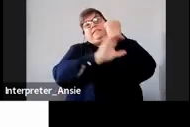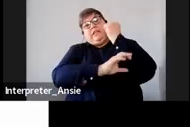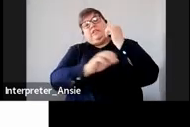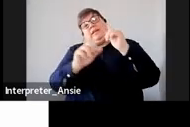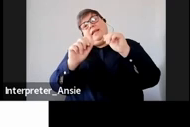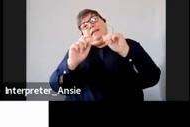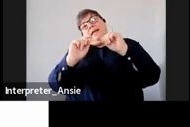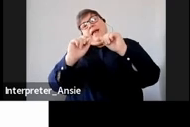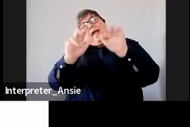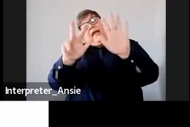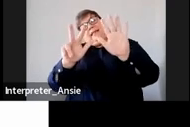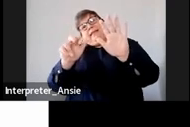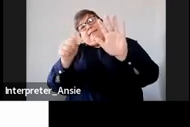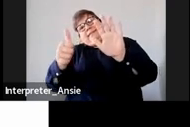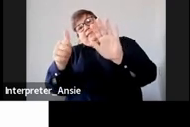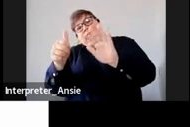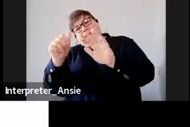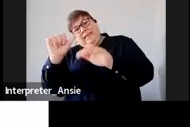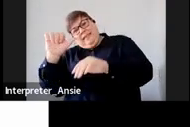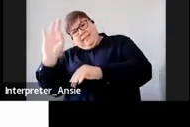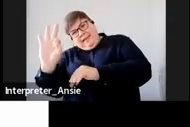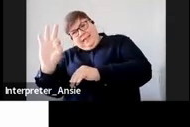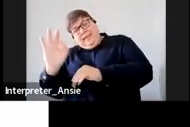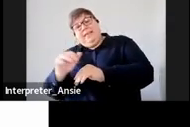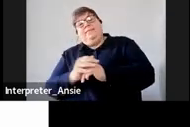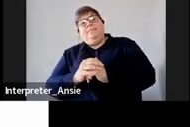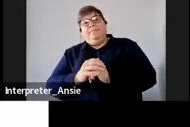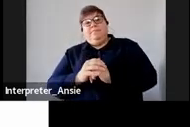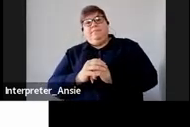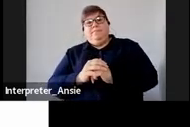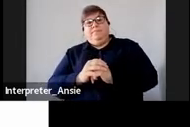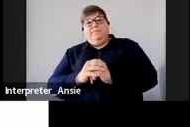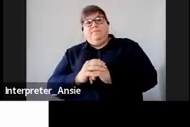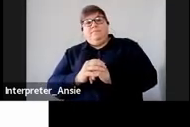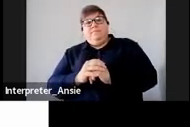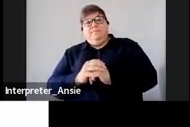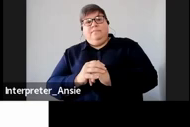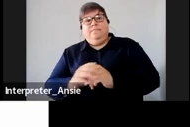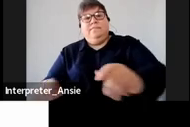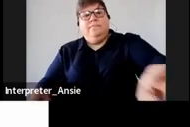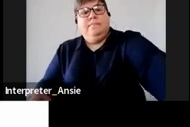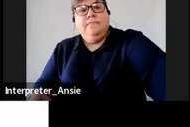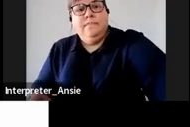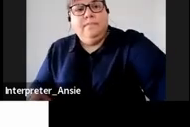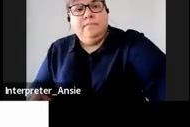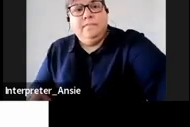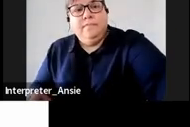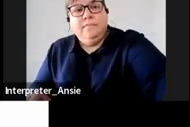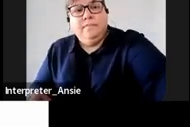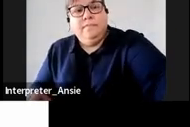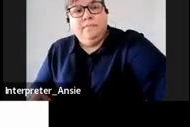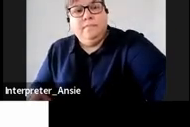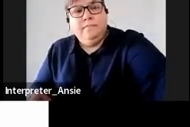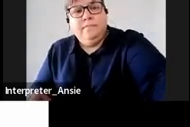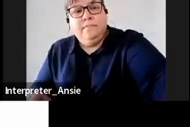authority and the letter of executorship in case of the normal estates so it's a vital